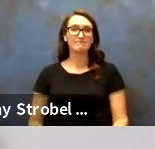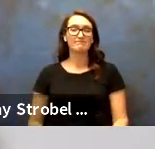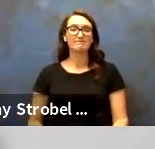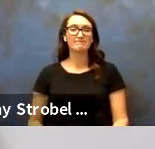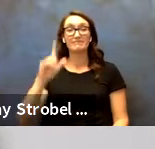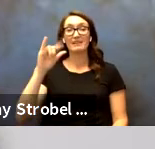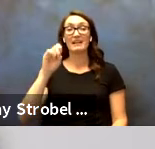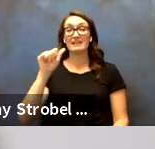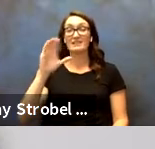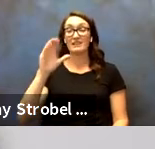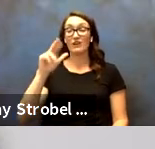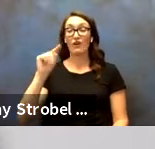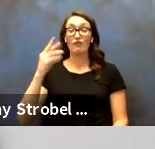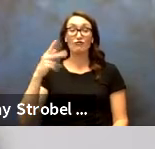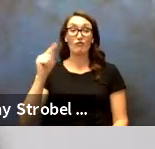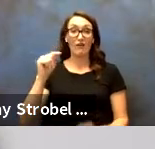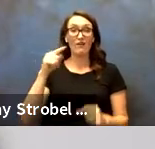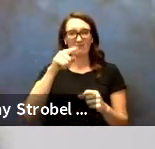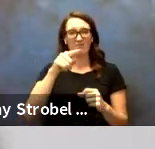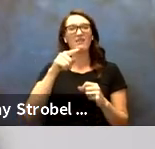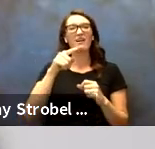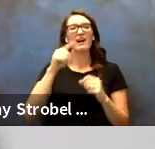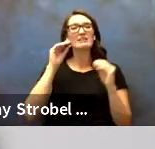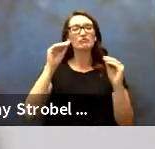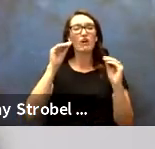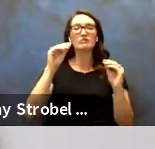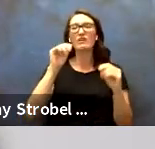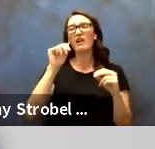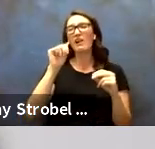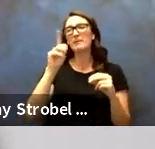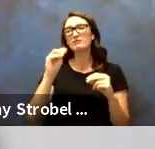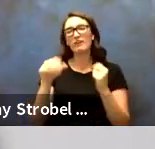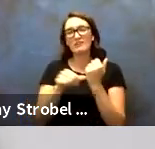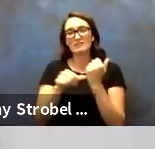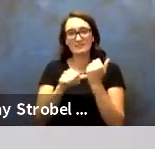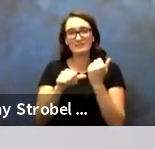Lisa Cartwright, Instructional Administrative Assistant, five years of service.